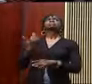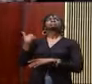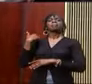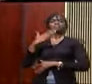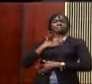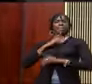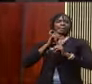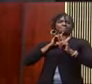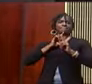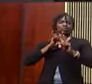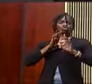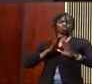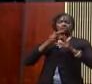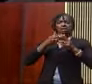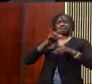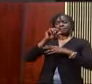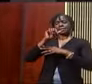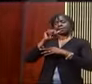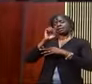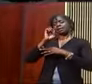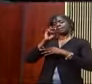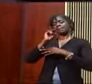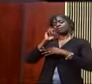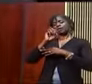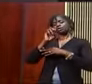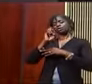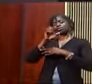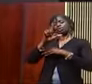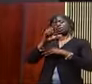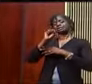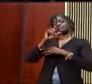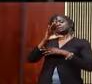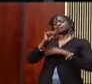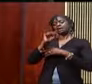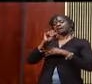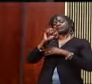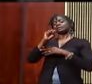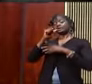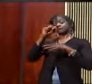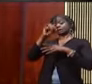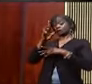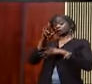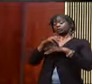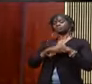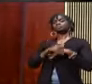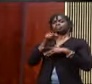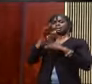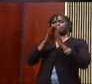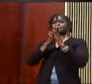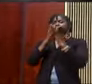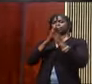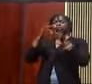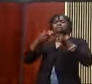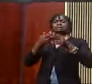Scott Sr. had a classic sermon called footnotes for footnotes answered prayer, answered prayer. And in that sermon he